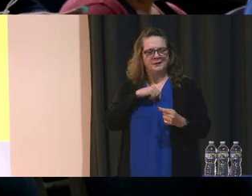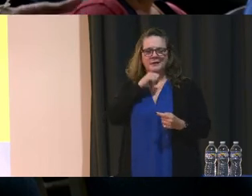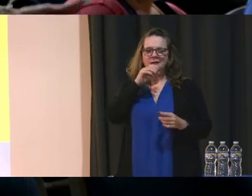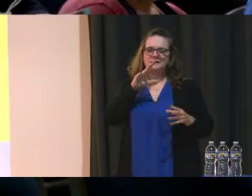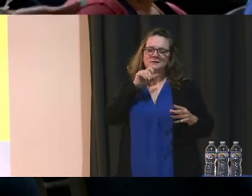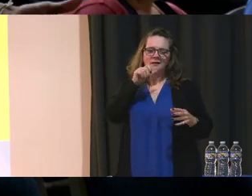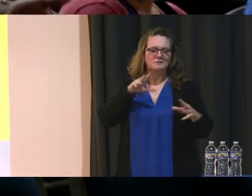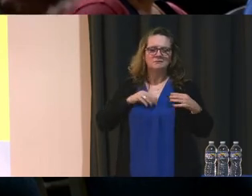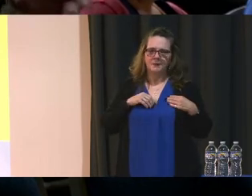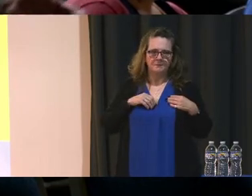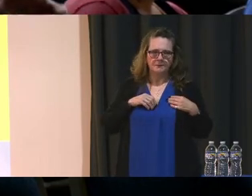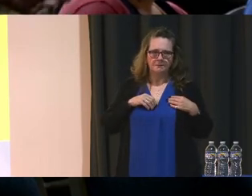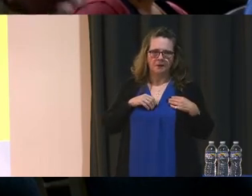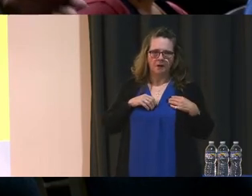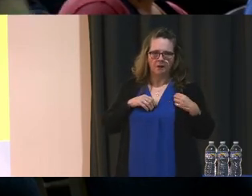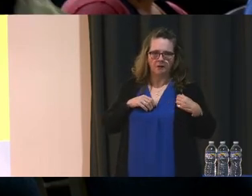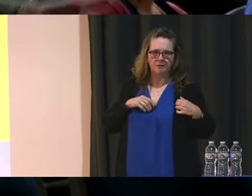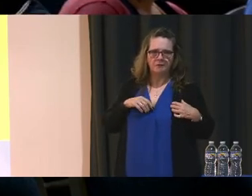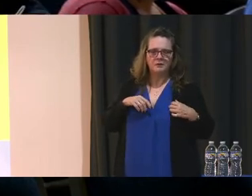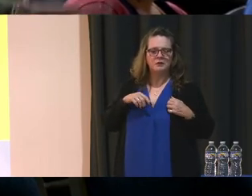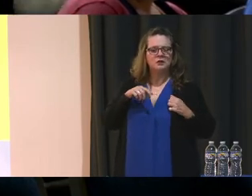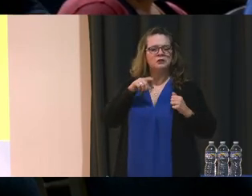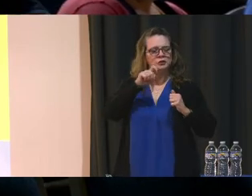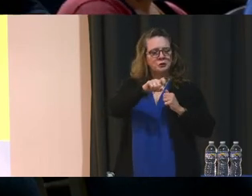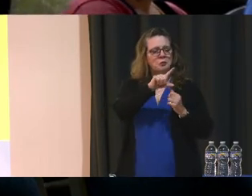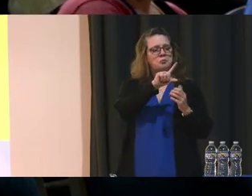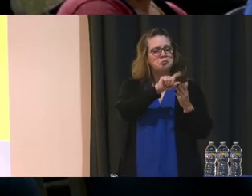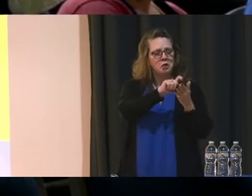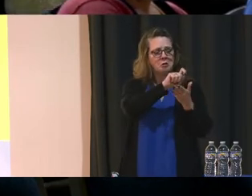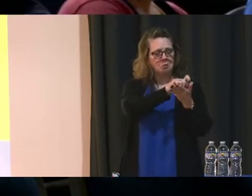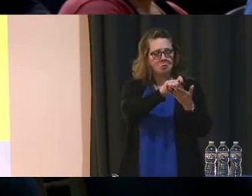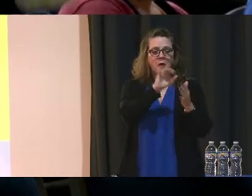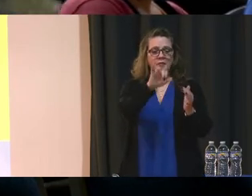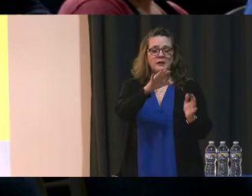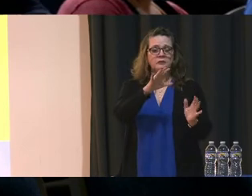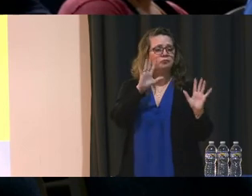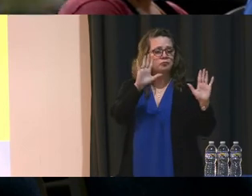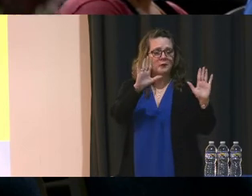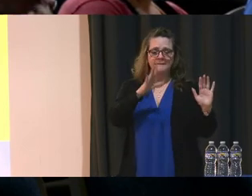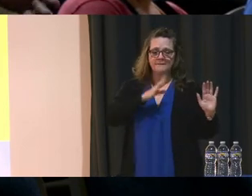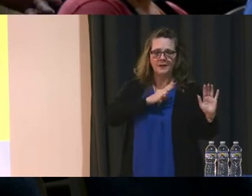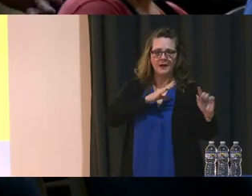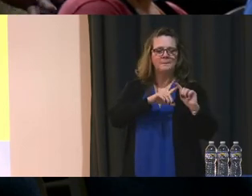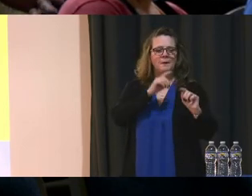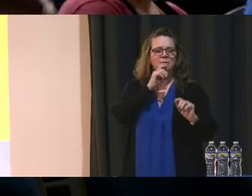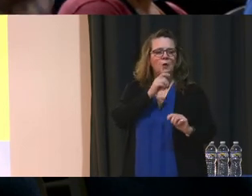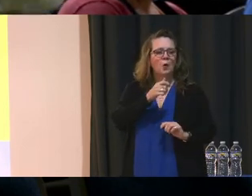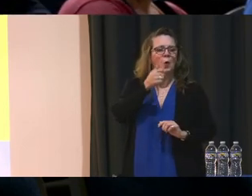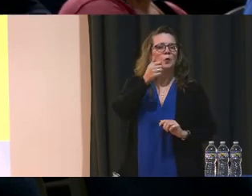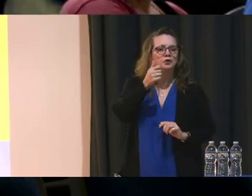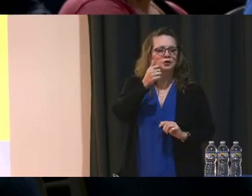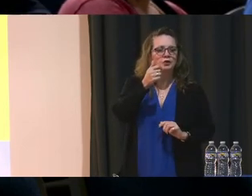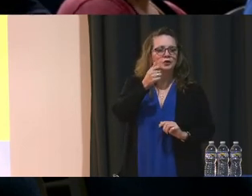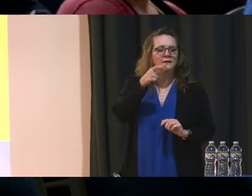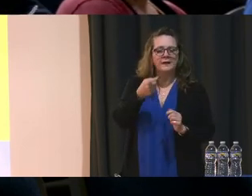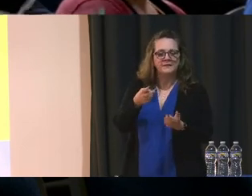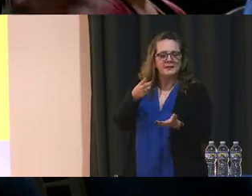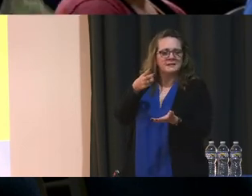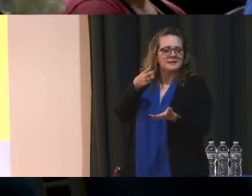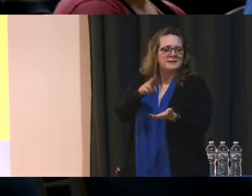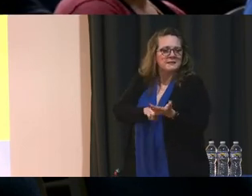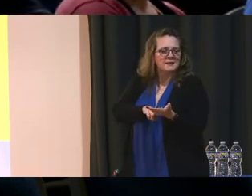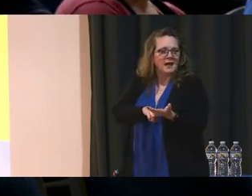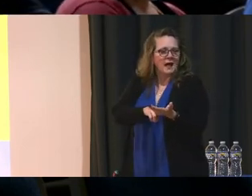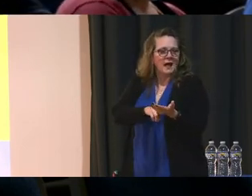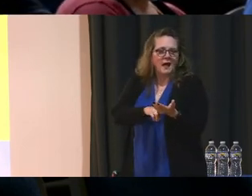That it's okay that if they learn that they can write in print, that's great. But what about when they get older and they have to sign contracts and